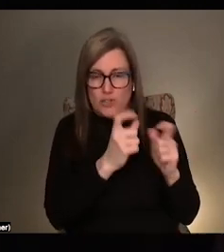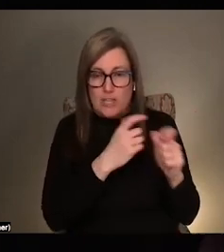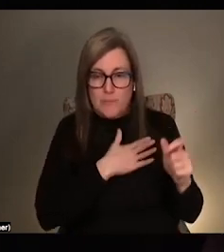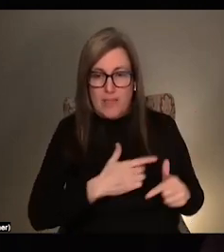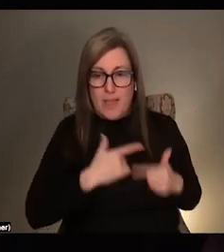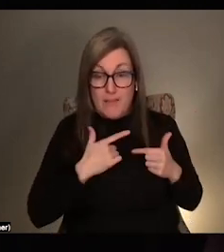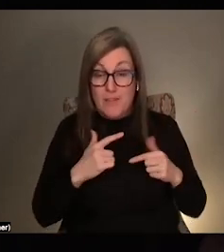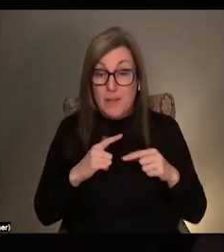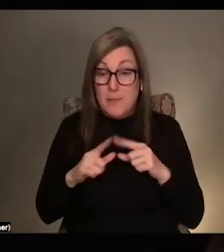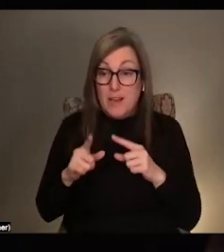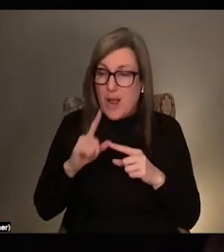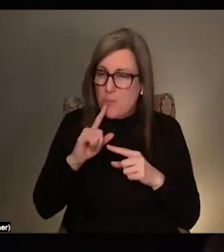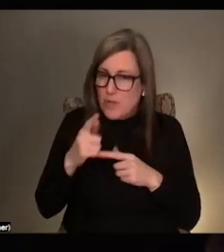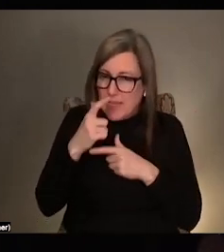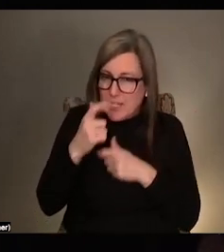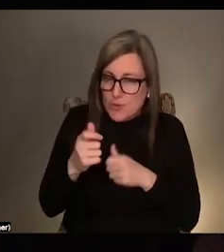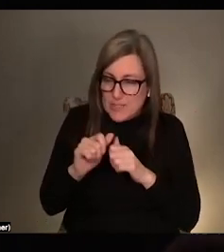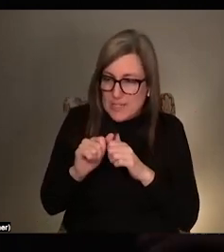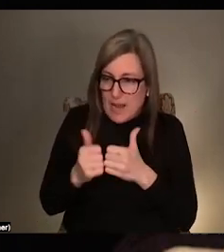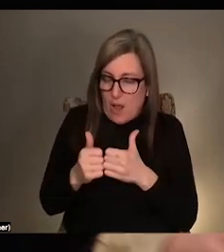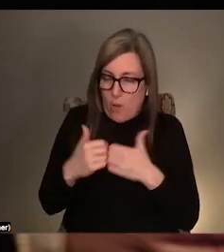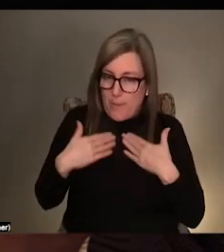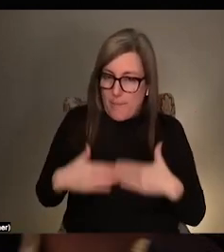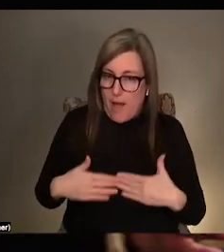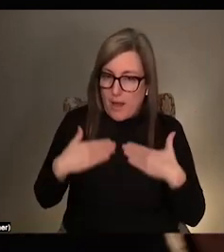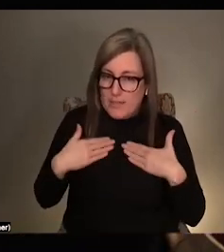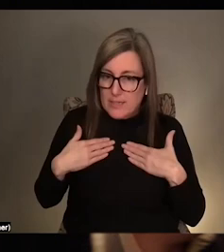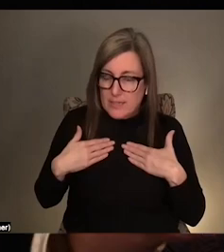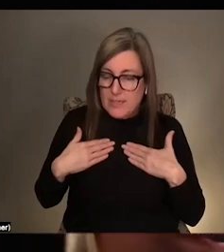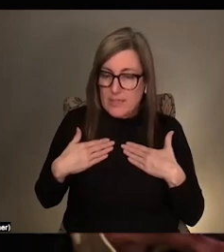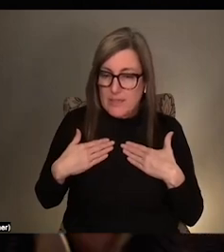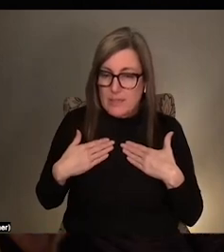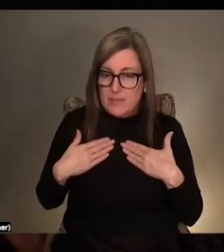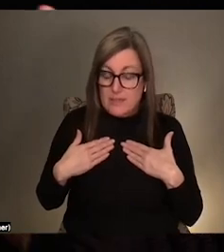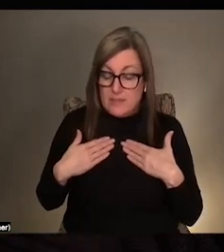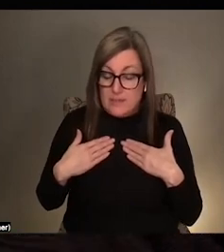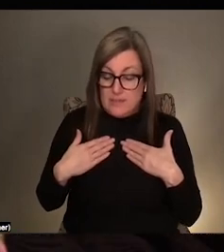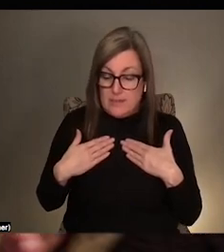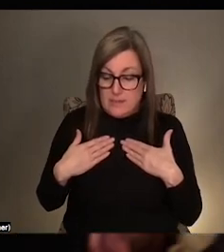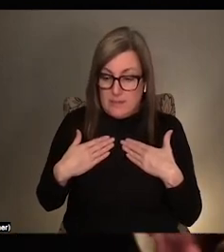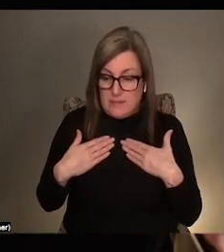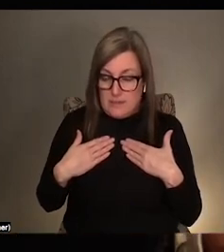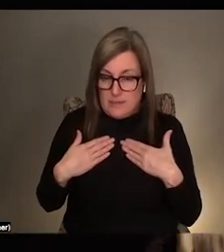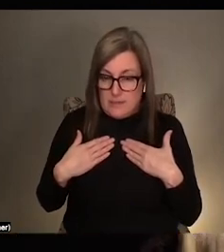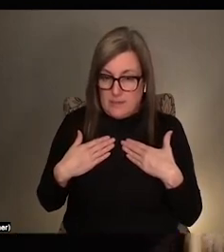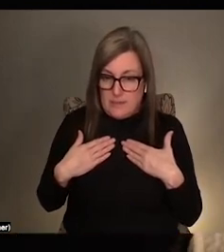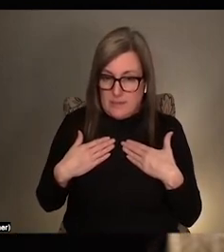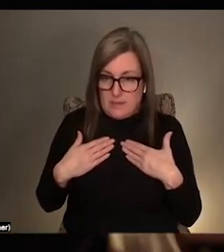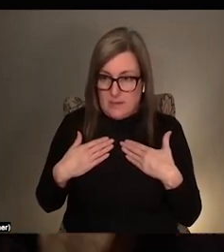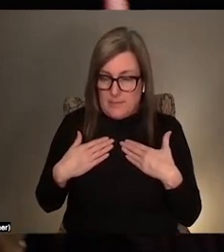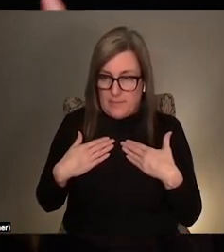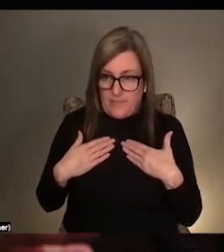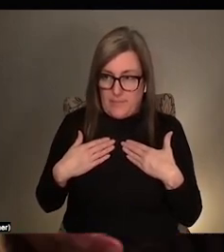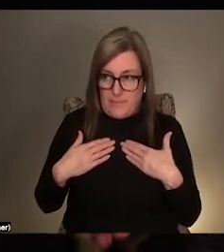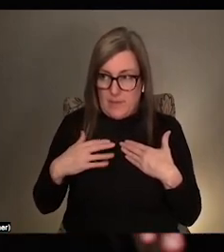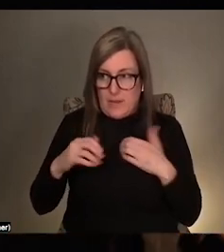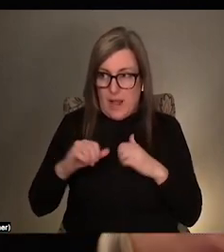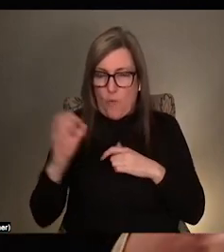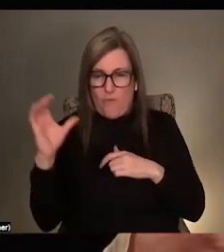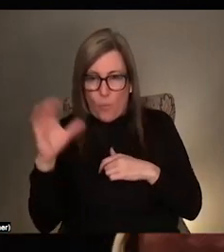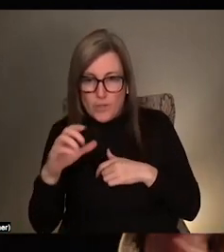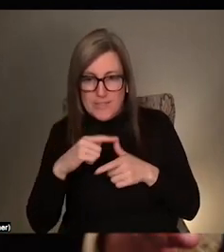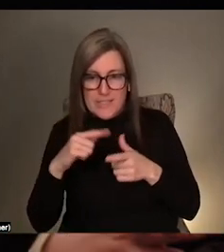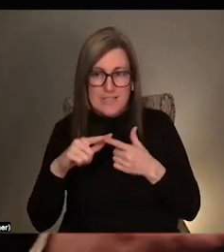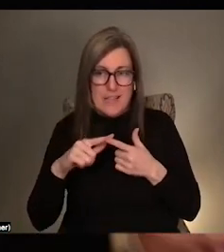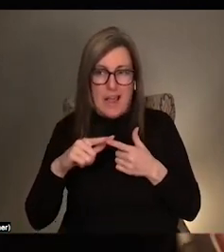interested in how like the body is like interpolated by like institutions and like forces and systems and